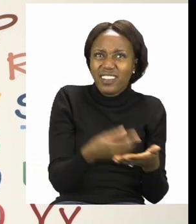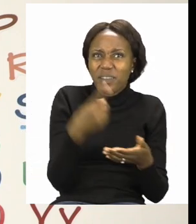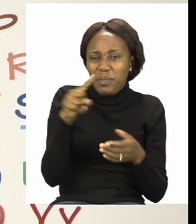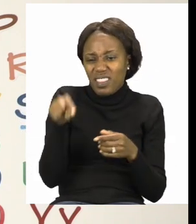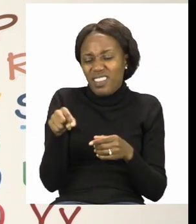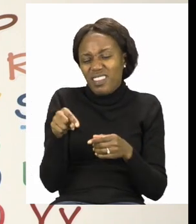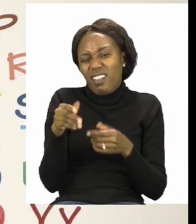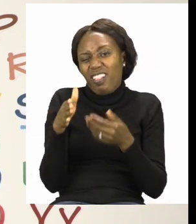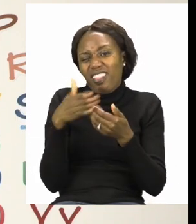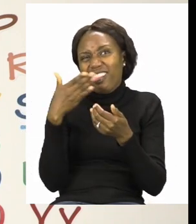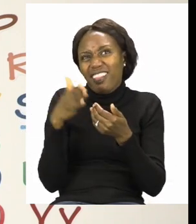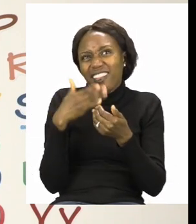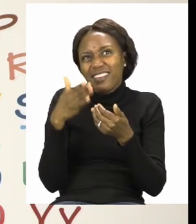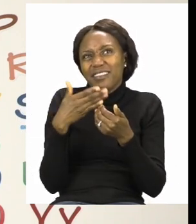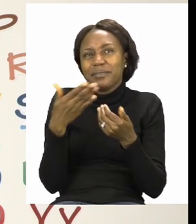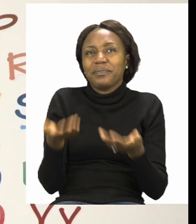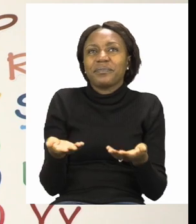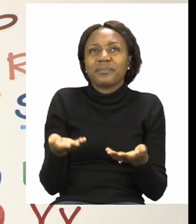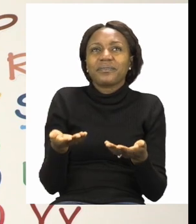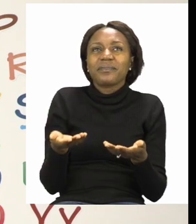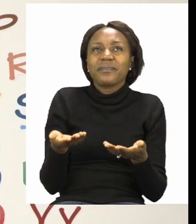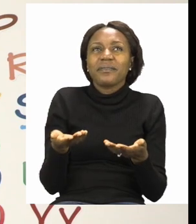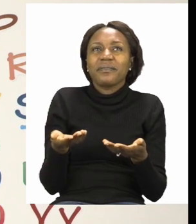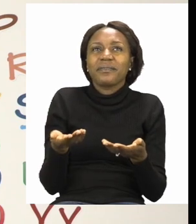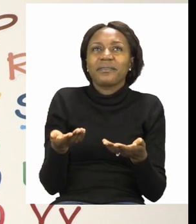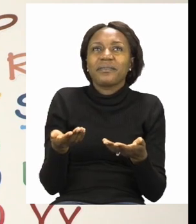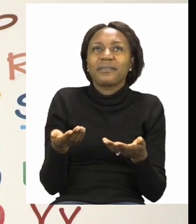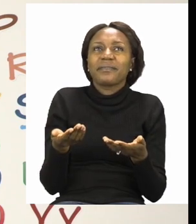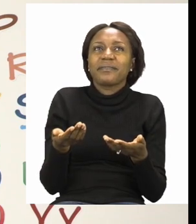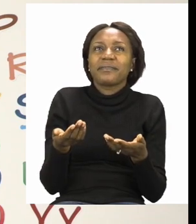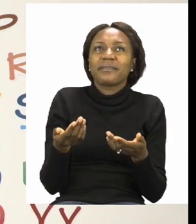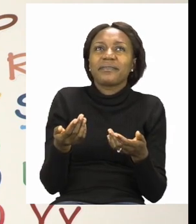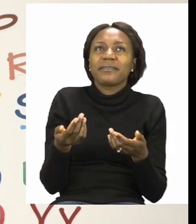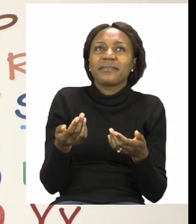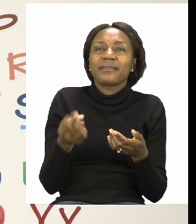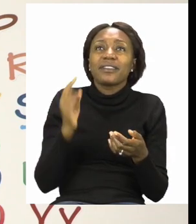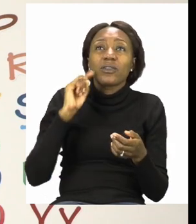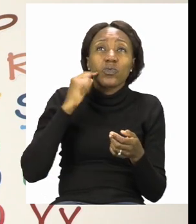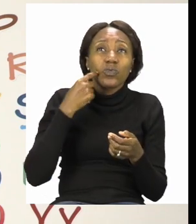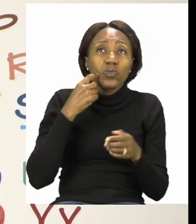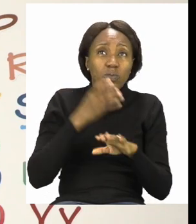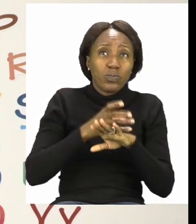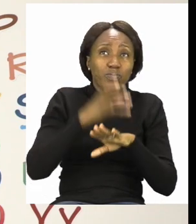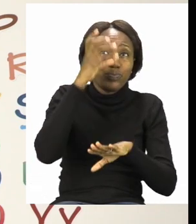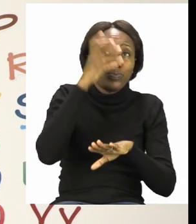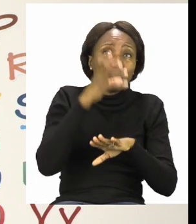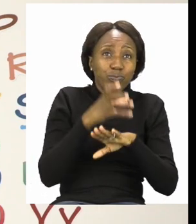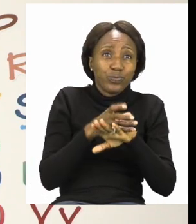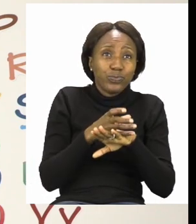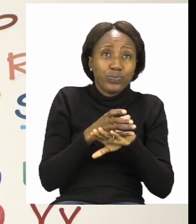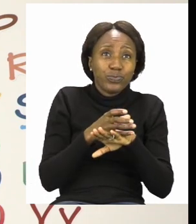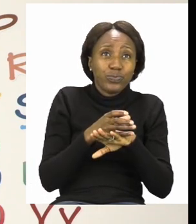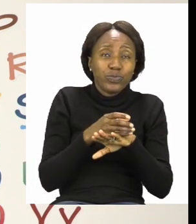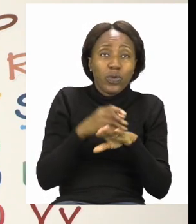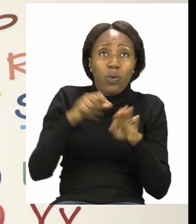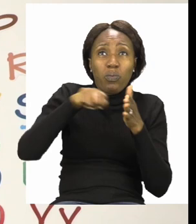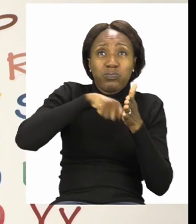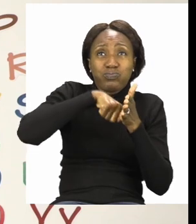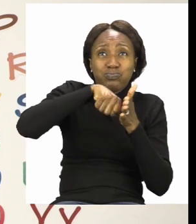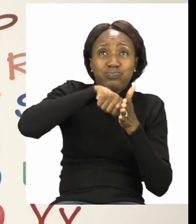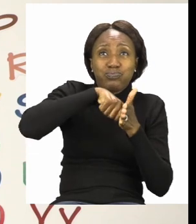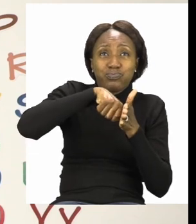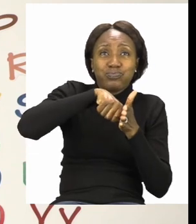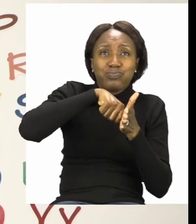the stick of glue. Now if I have the sweet jar, the stick of glue and